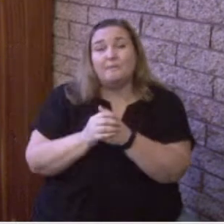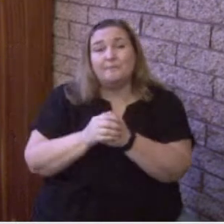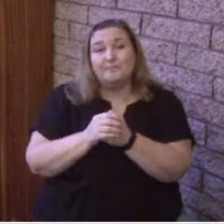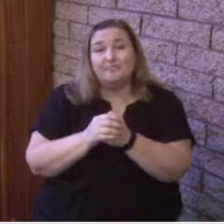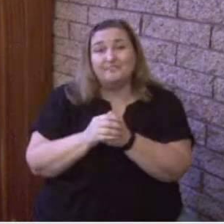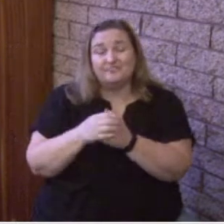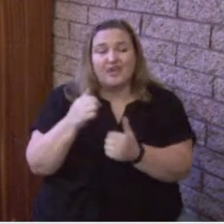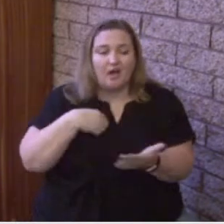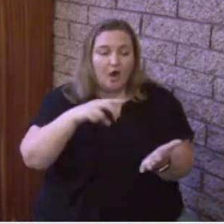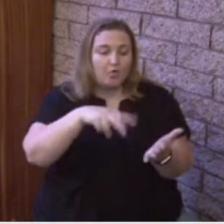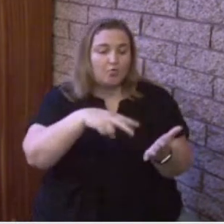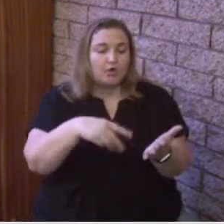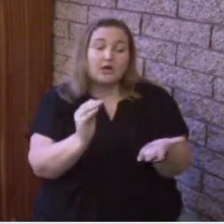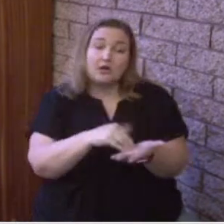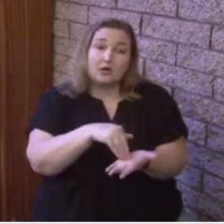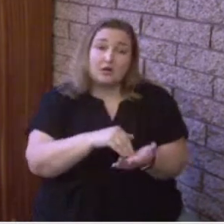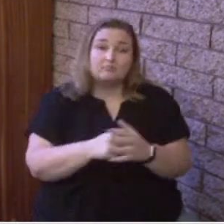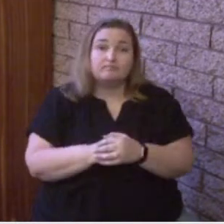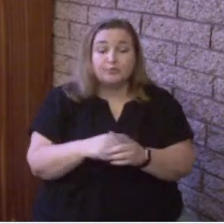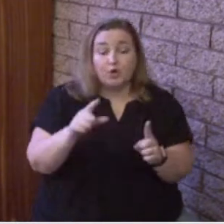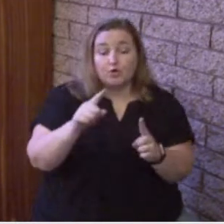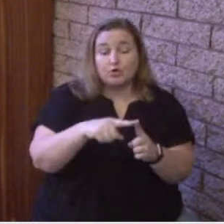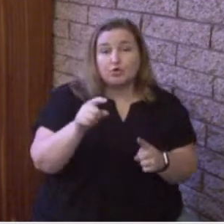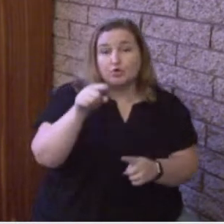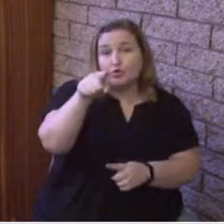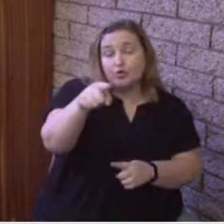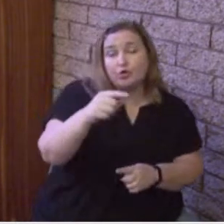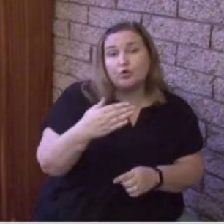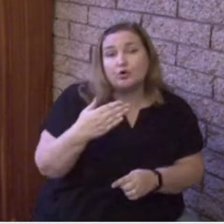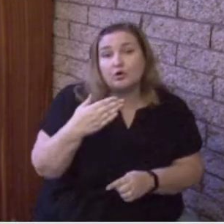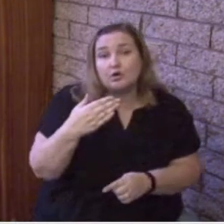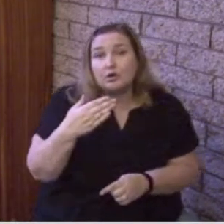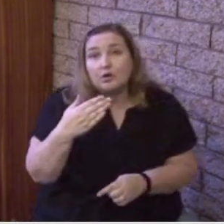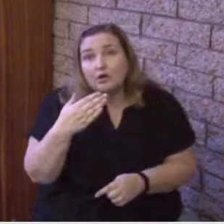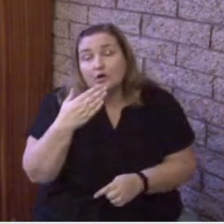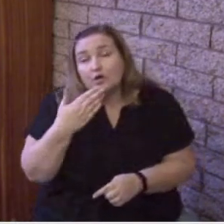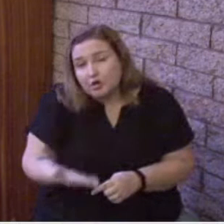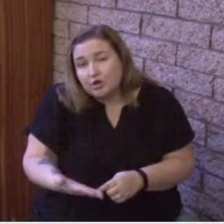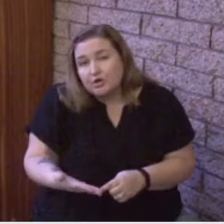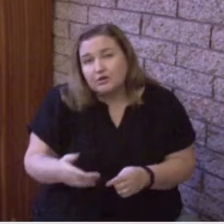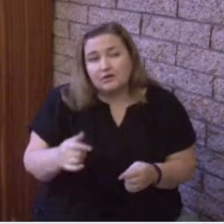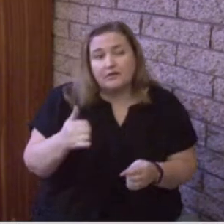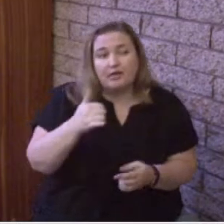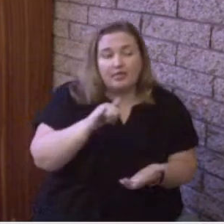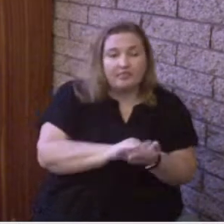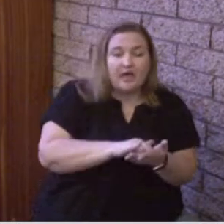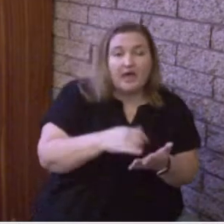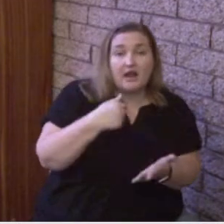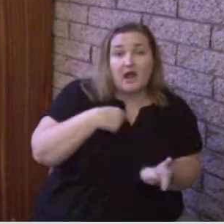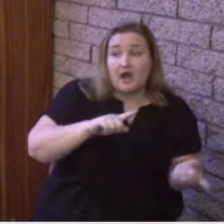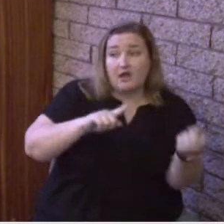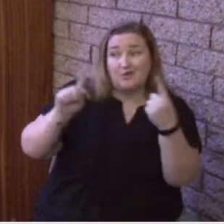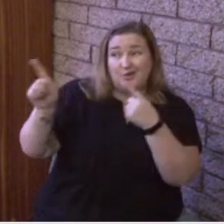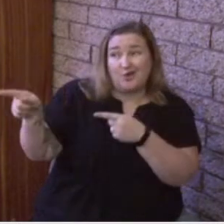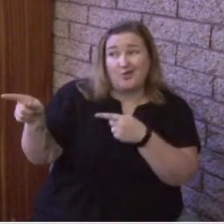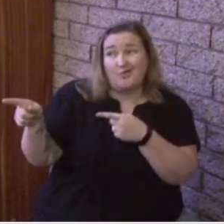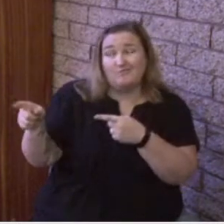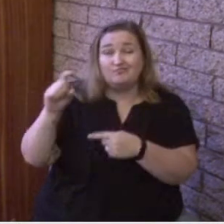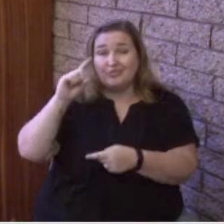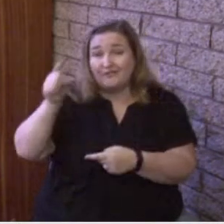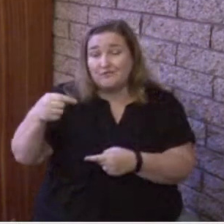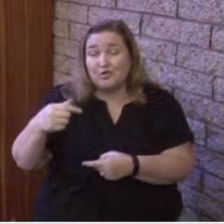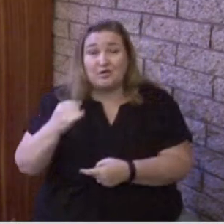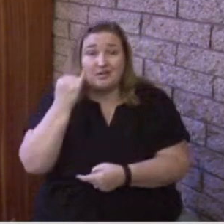read that again. It is to your advantage that I go away. For if I do not go away,